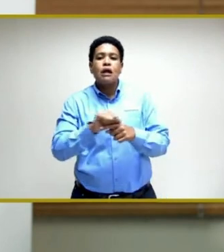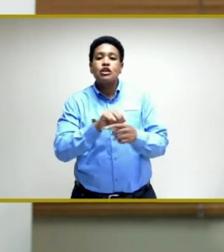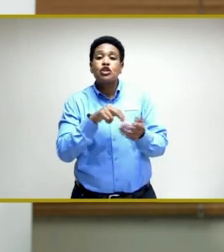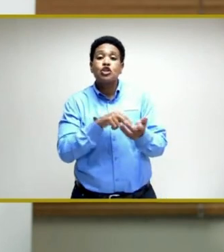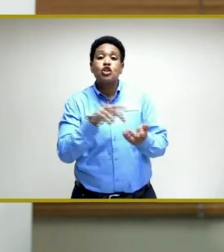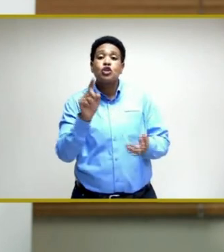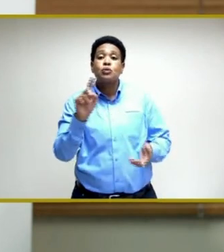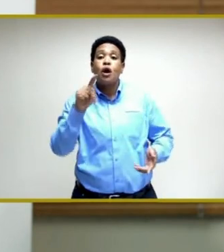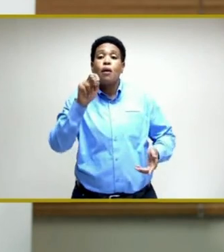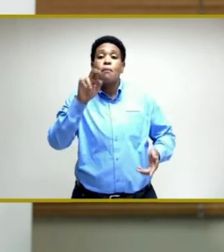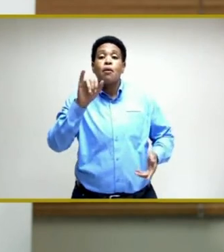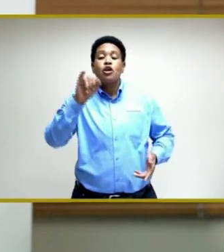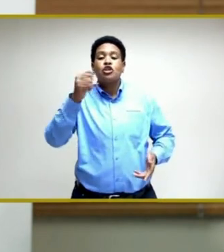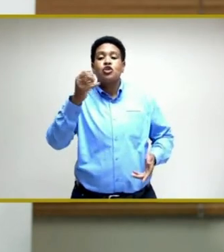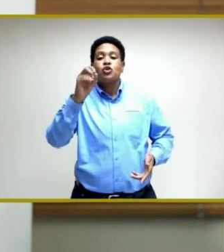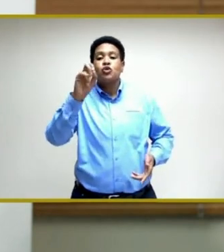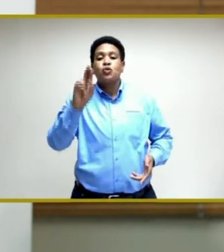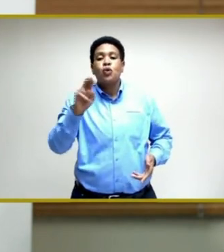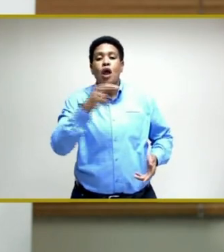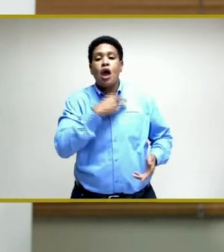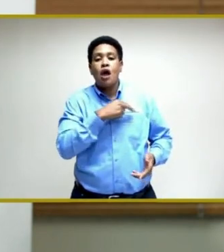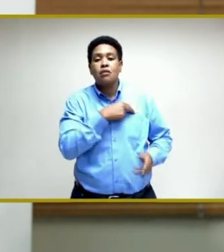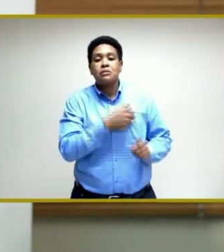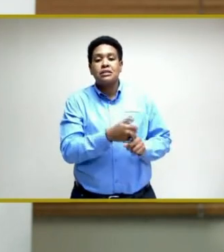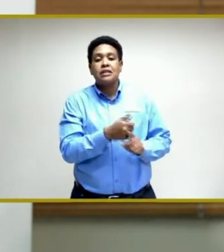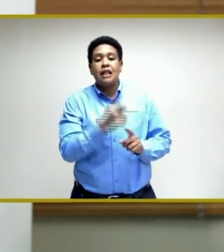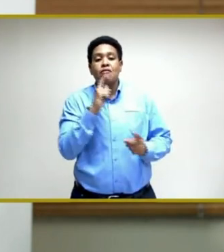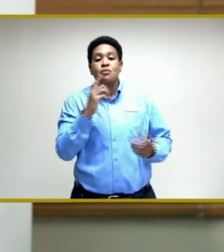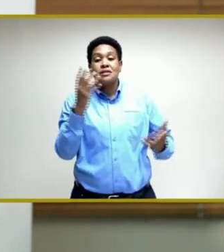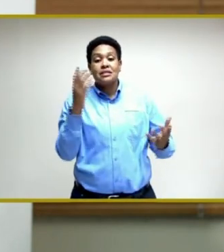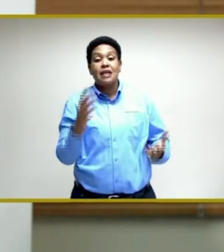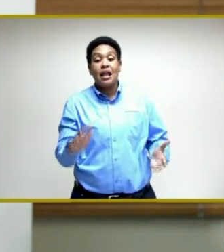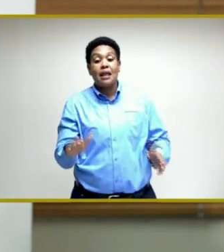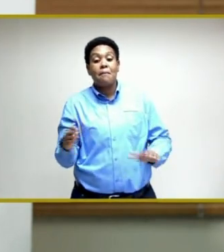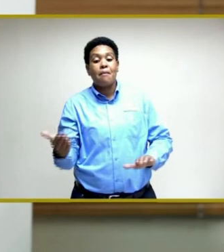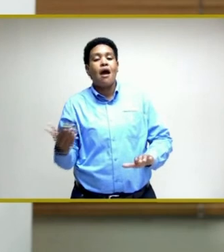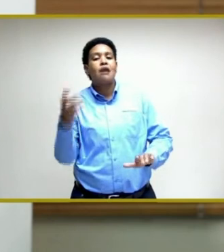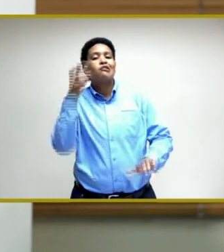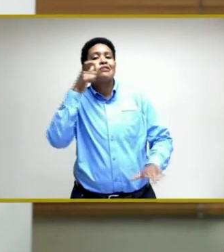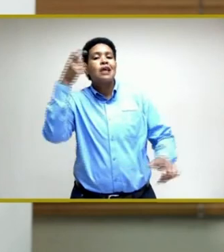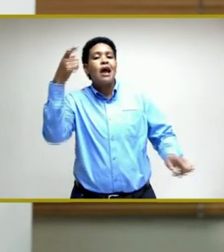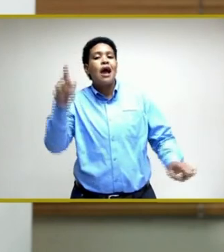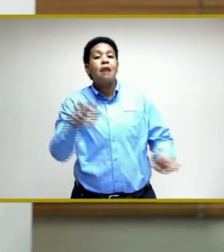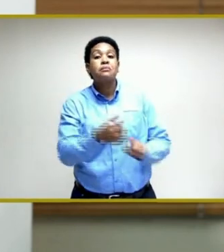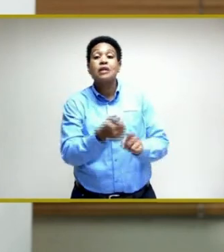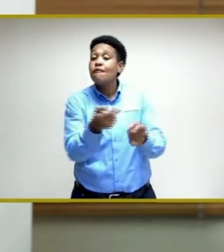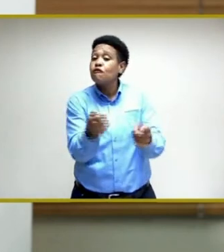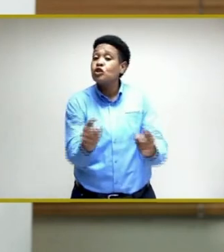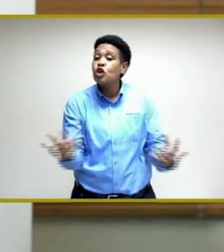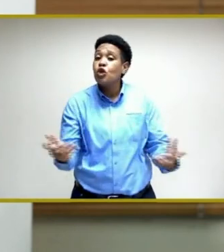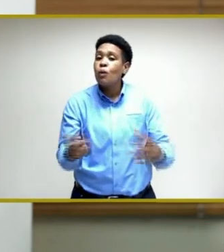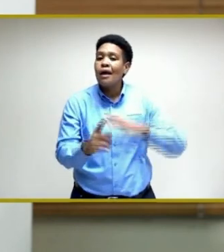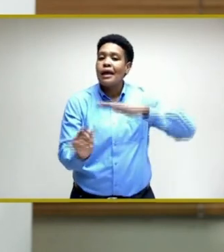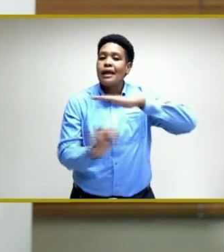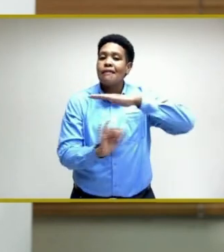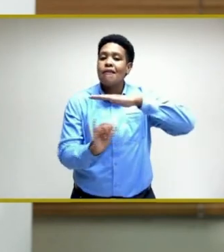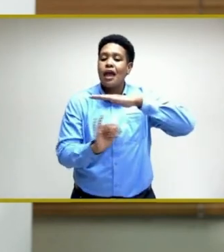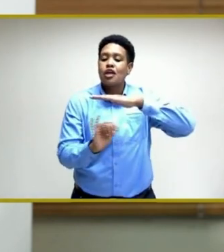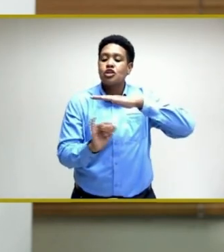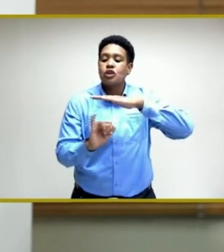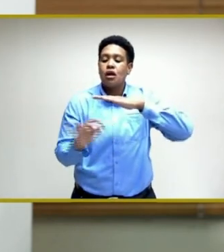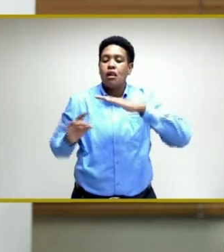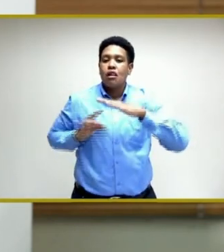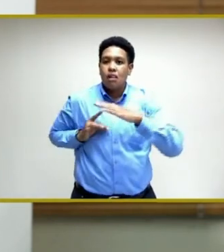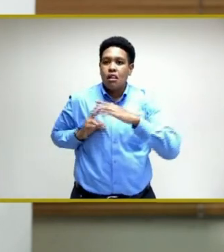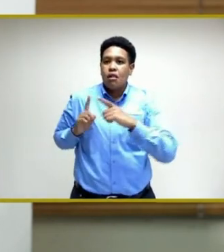who sadly passed recently as a result of infection and